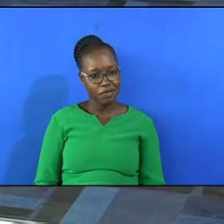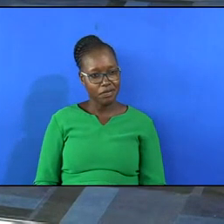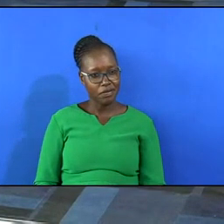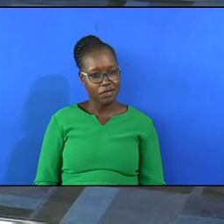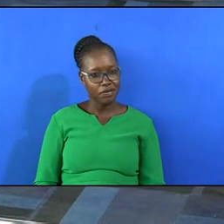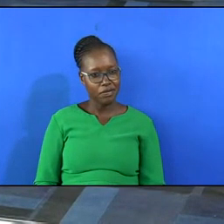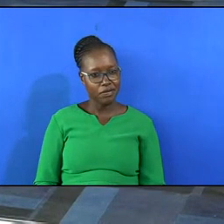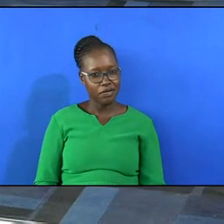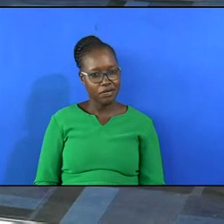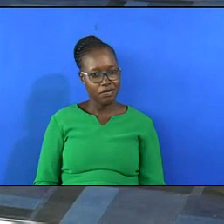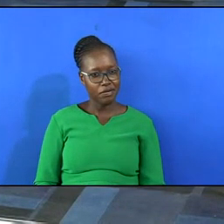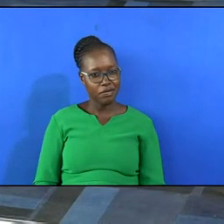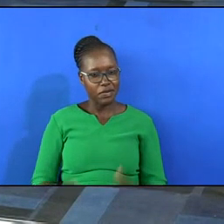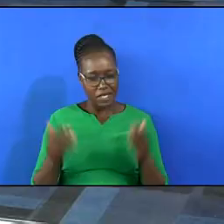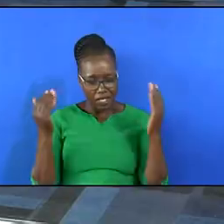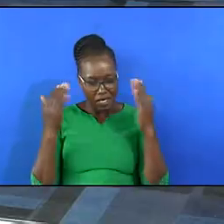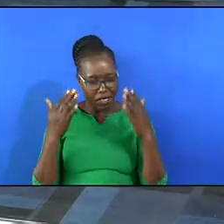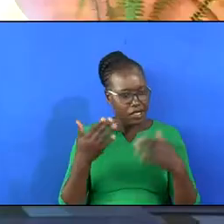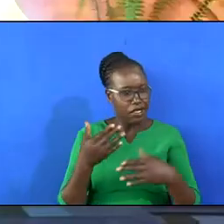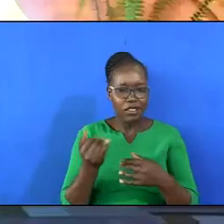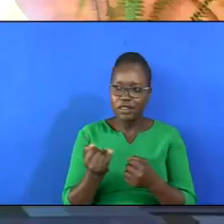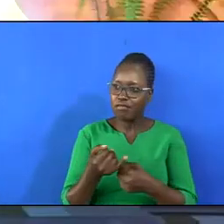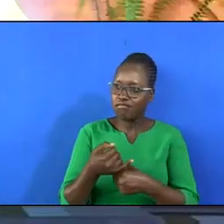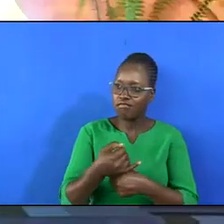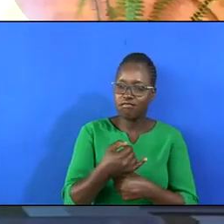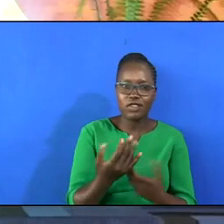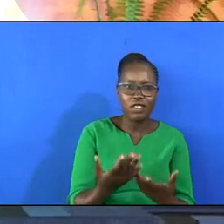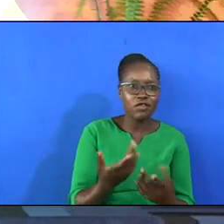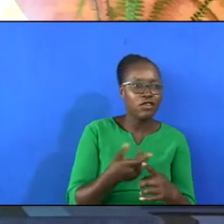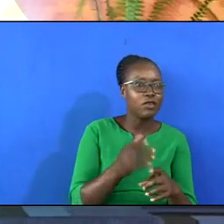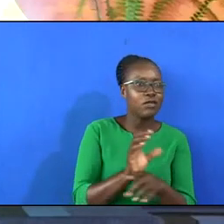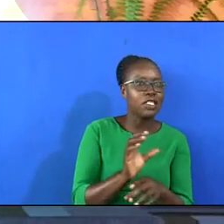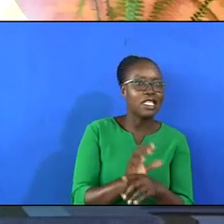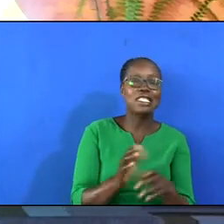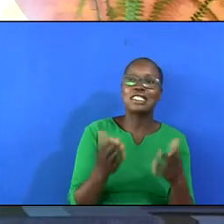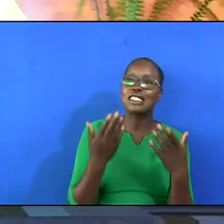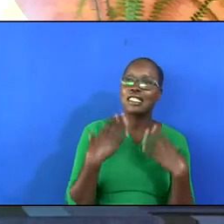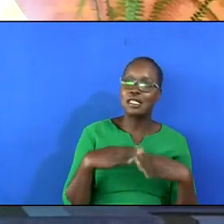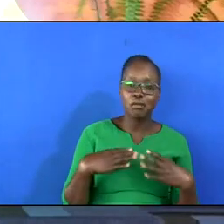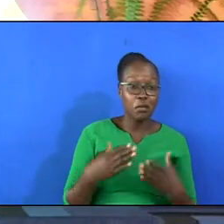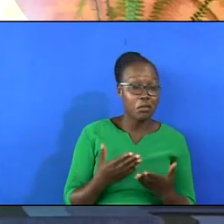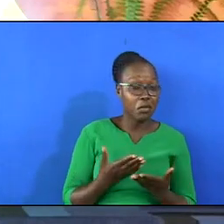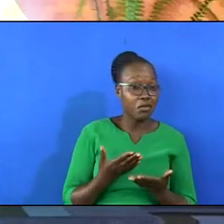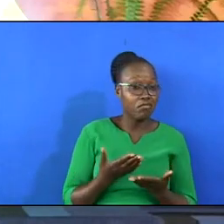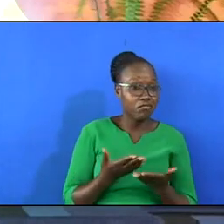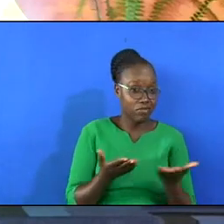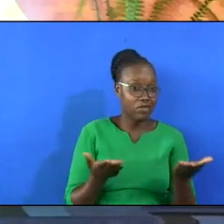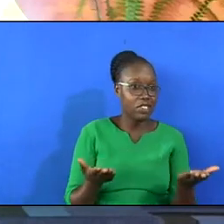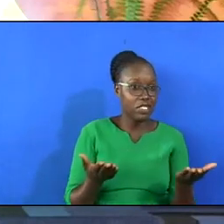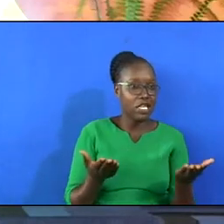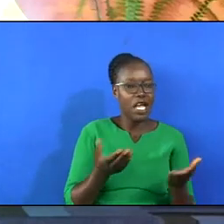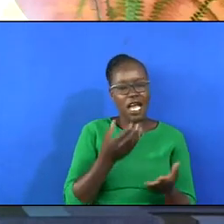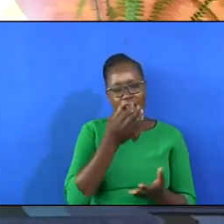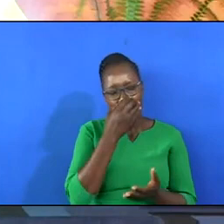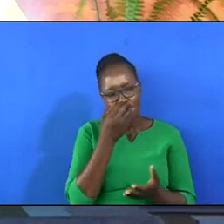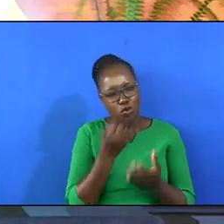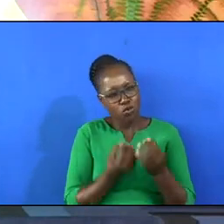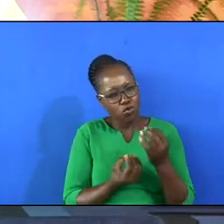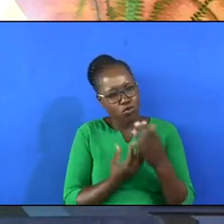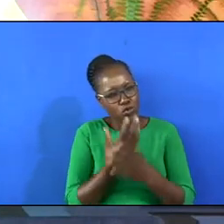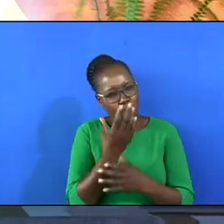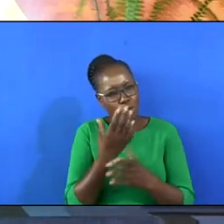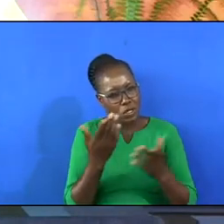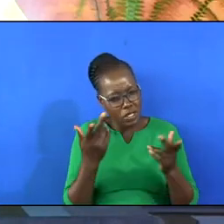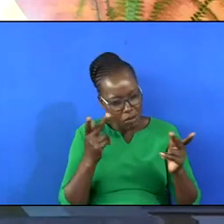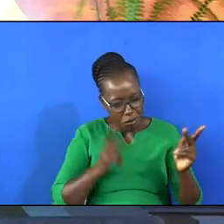It is not the architectural design that is called the church. It's the people who are there. I wish you brought the people